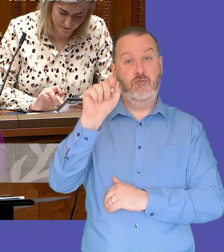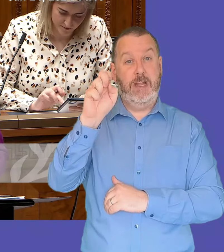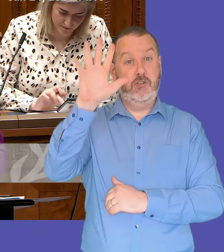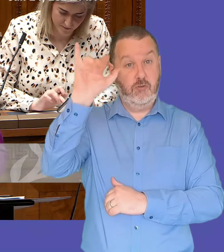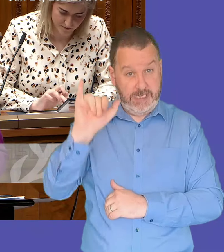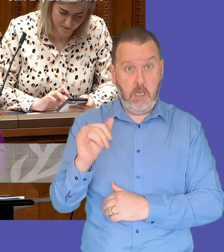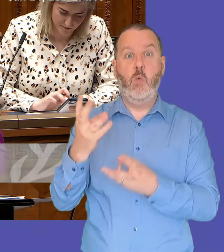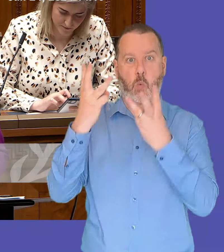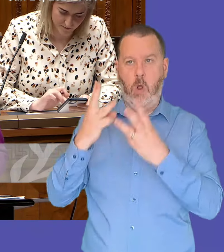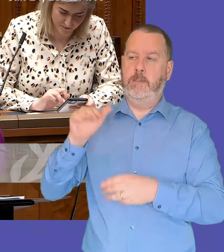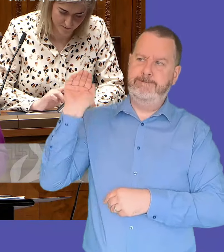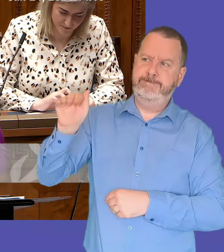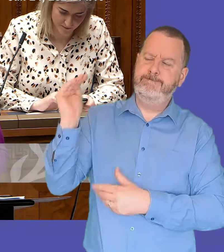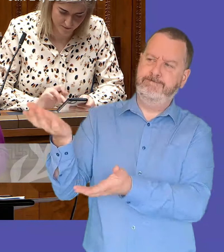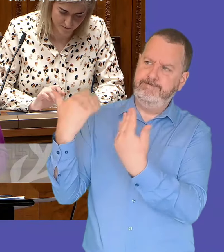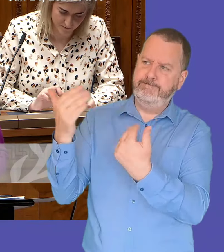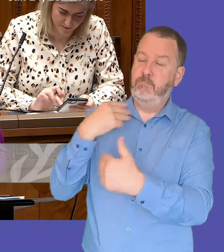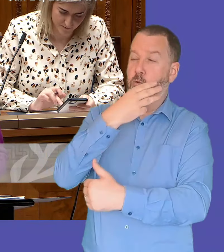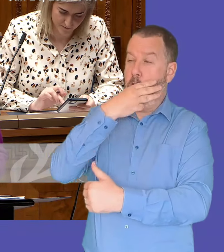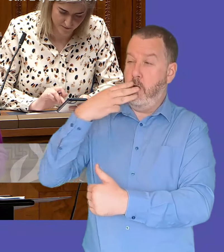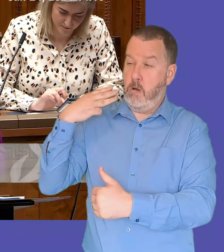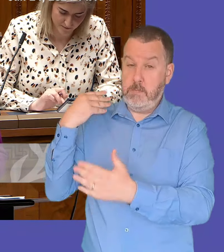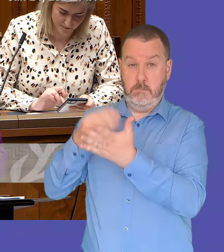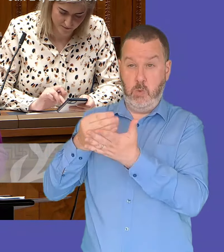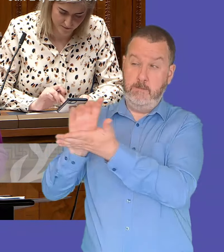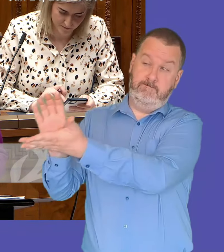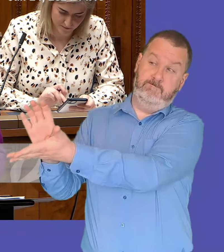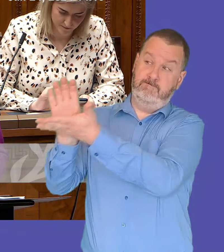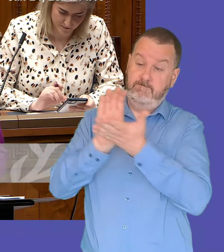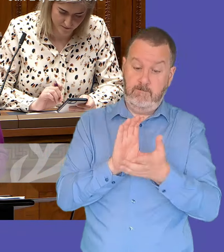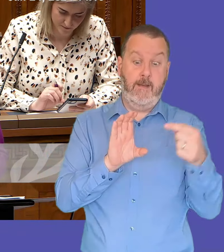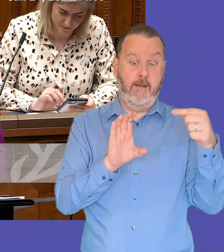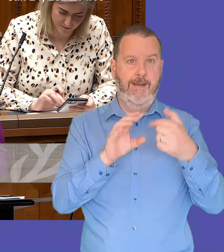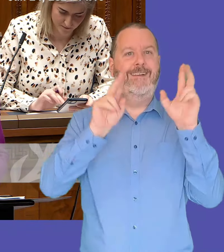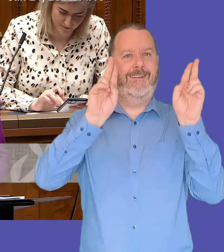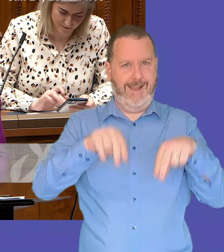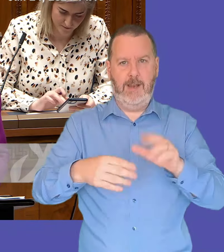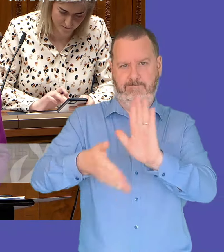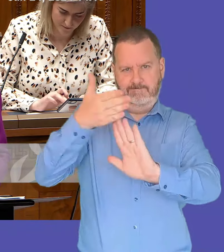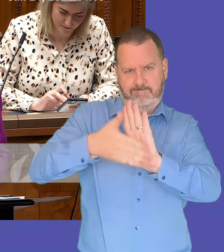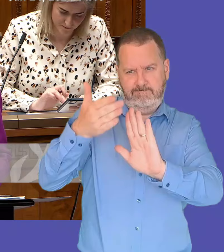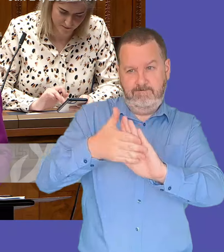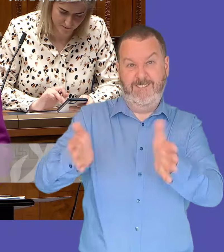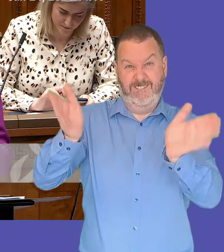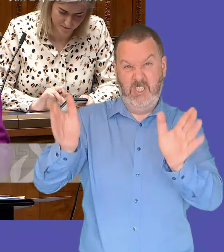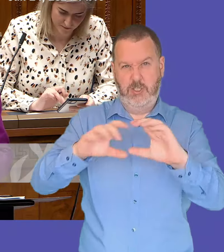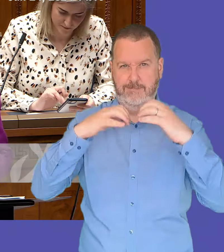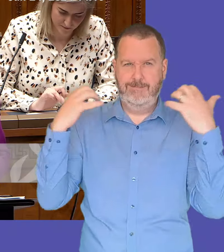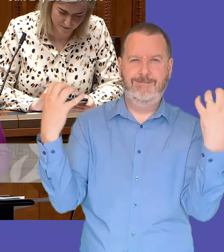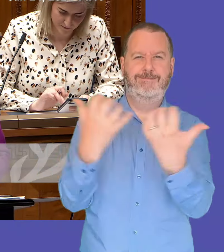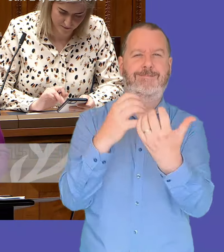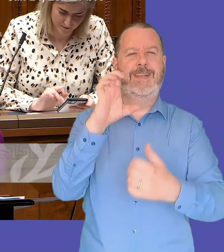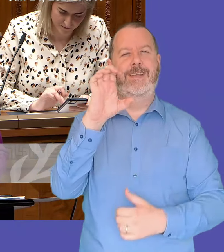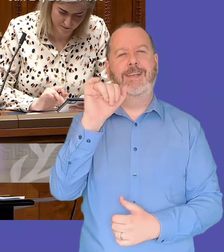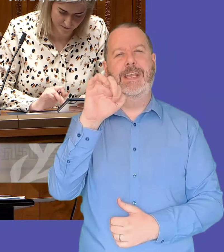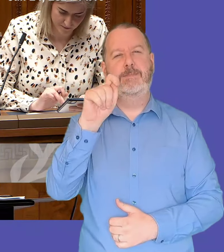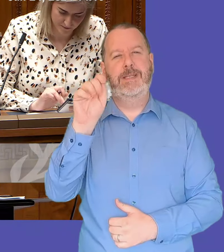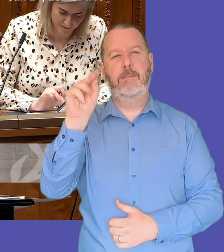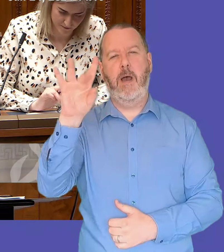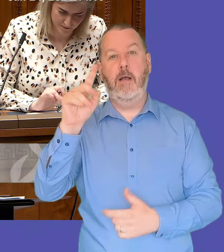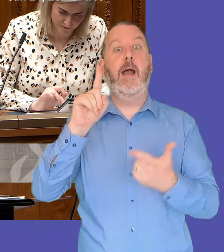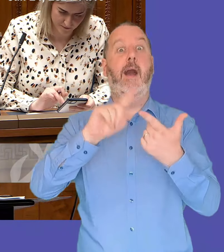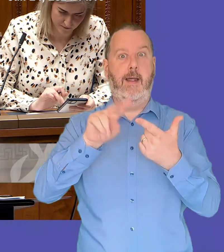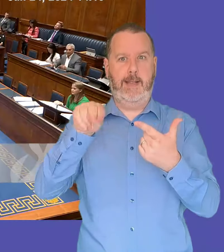terms of their commitment to the financial package that actually gets us uh gets casement built and also gets us on our part as part of the euros